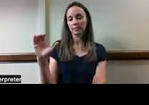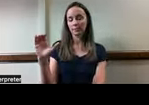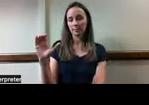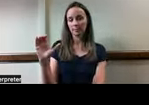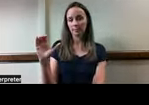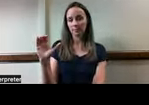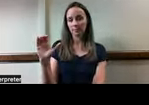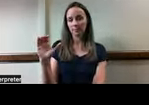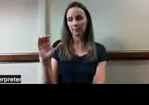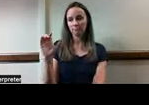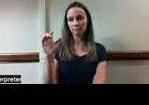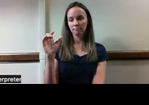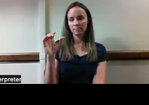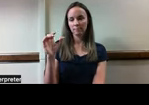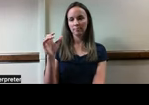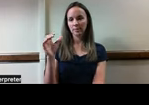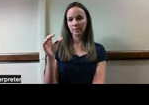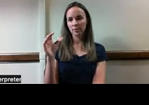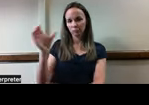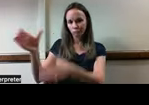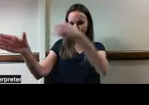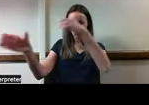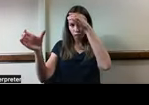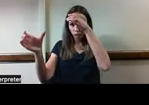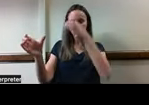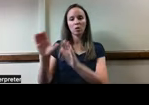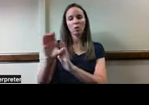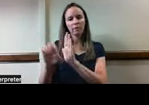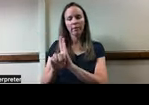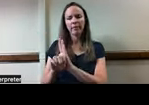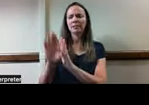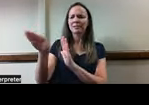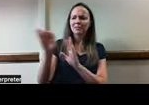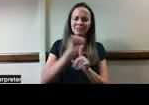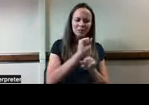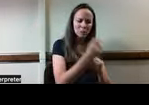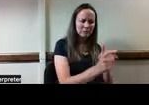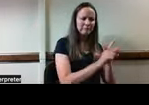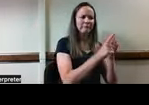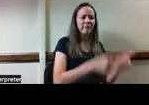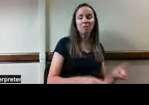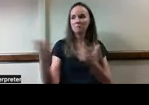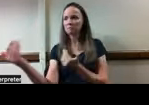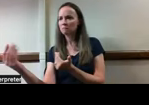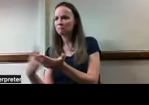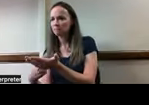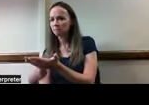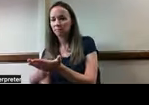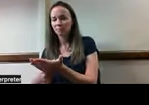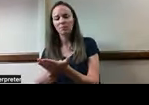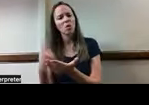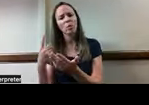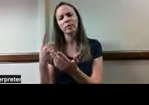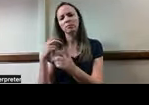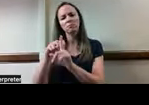specialist around the Code of Ethics and talk to them around this situation themselves. There's always someone you can talk to